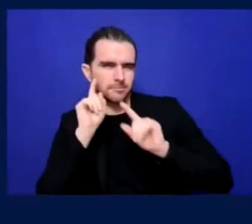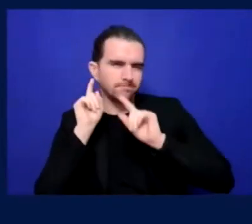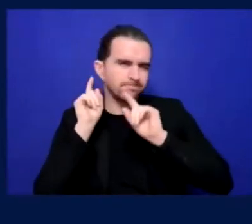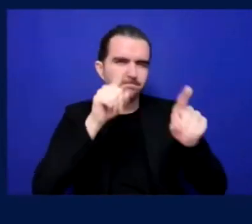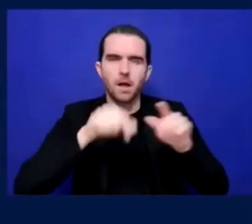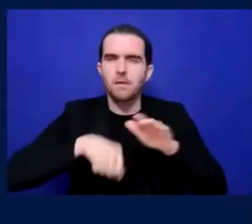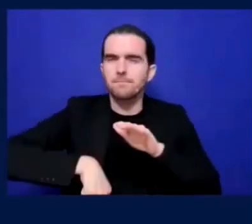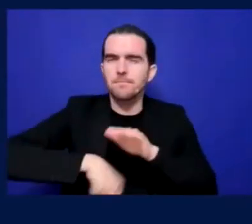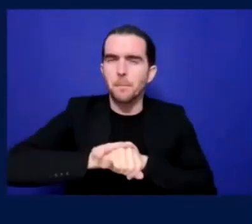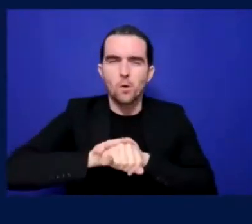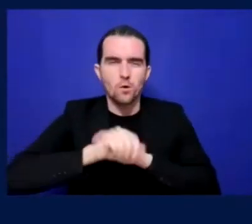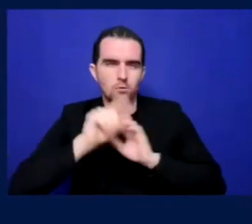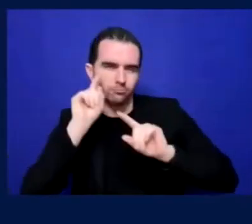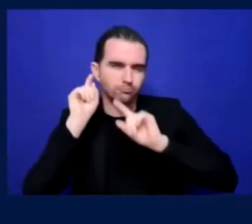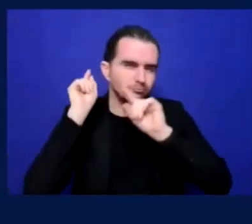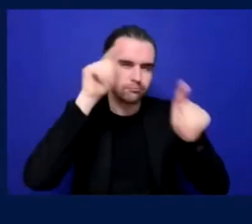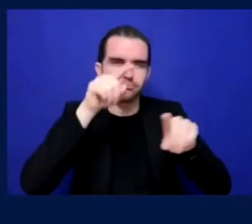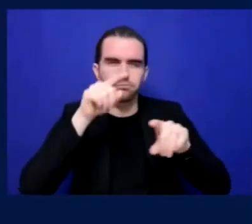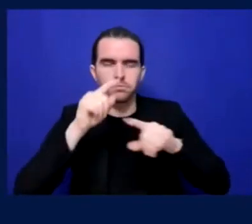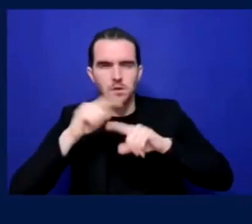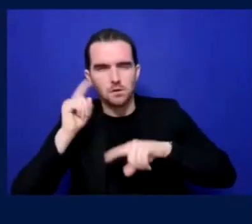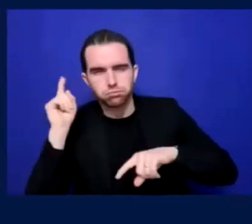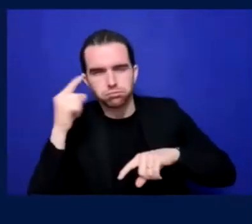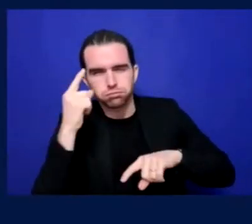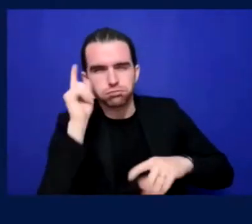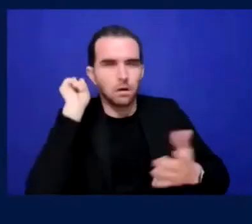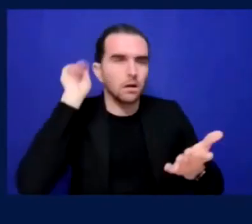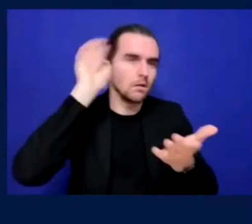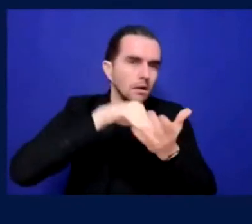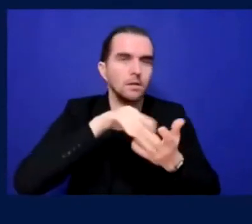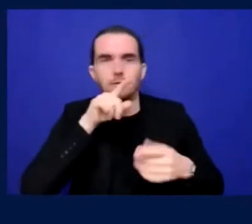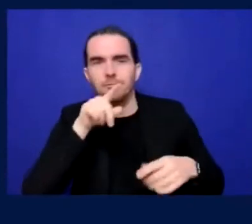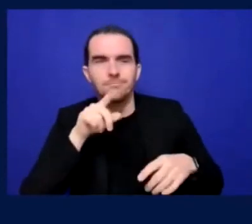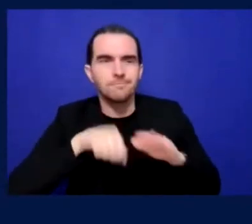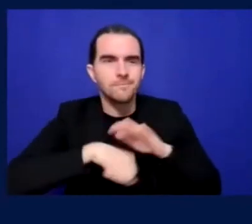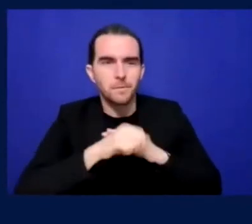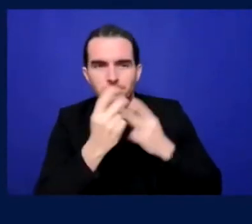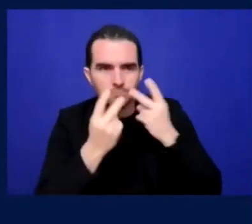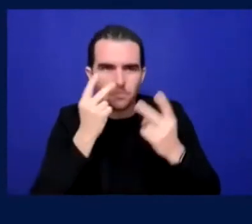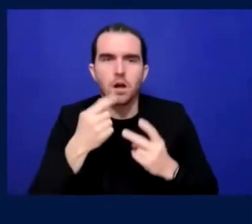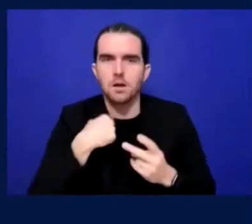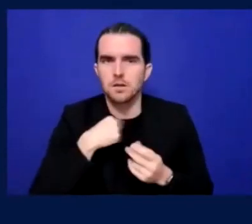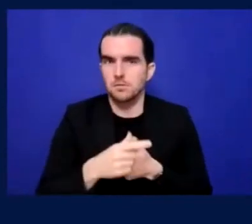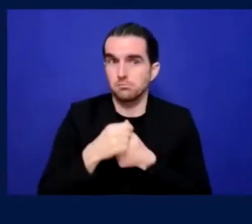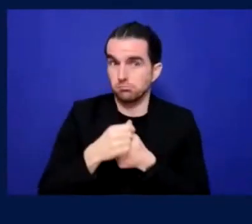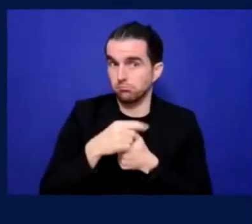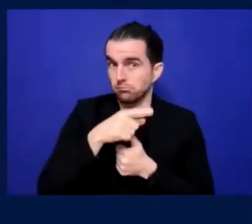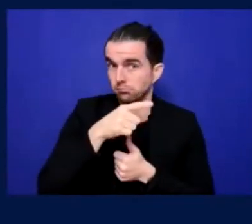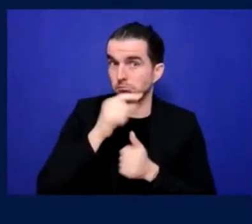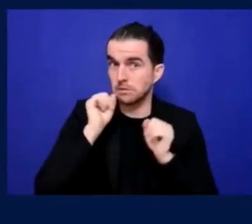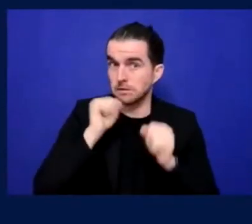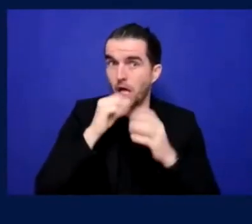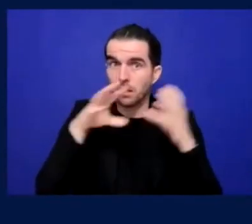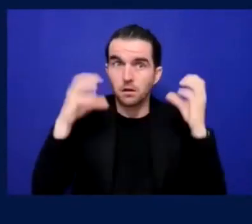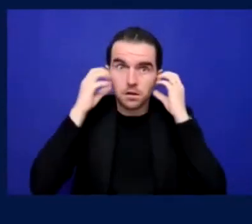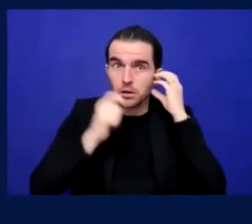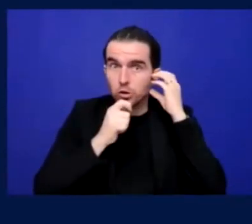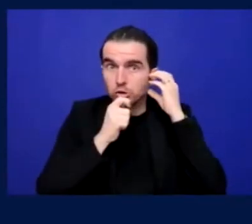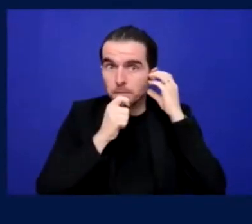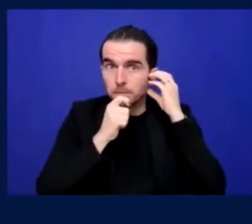to the ground, for instance, because obviously me and Sam can't go through the sort of traditional turnstiles and stuff.